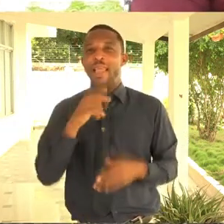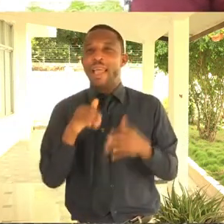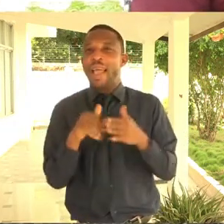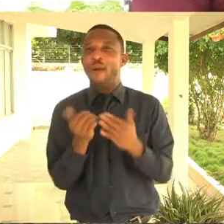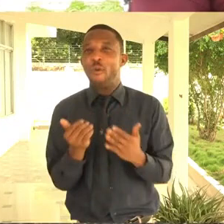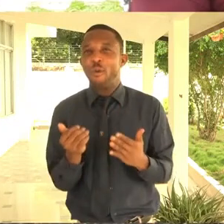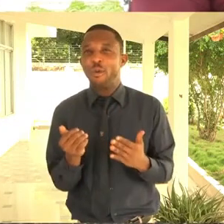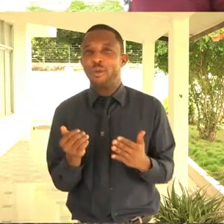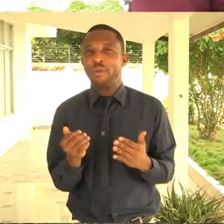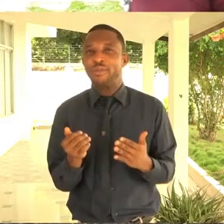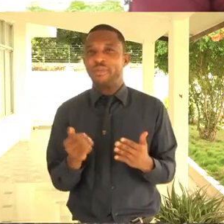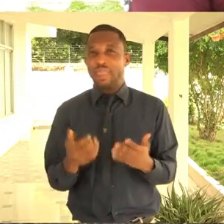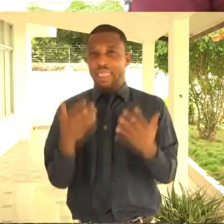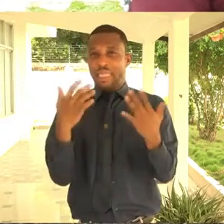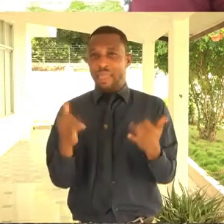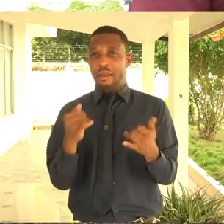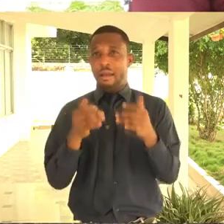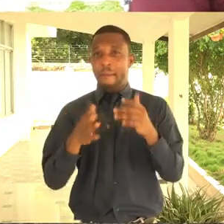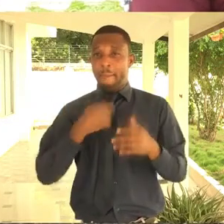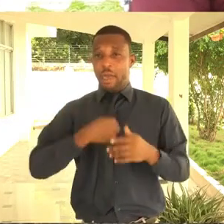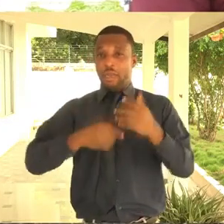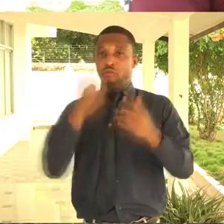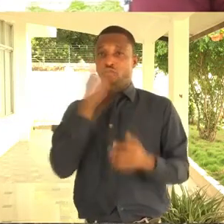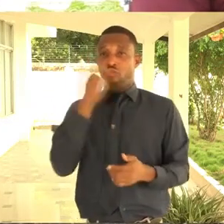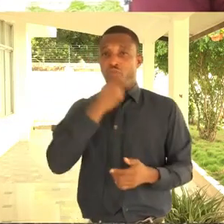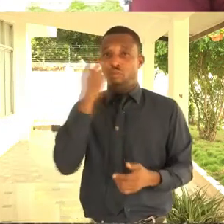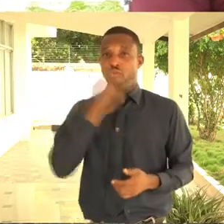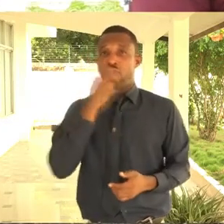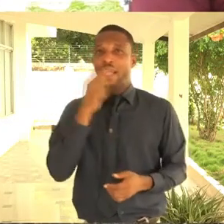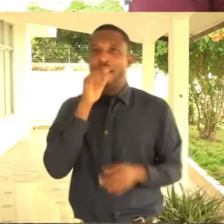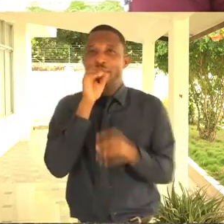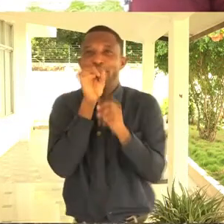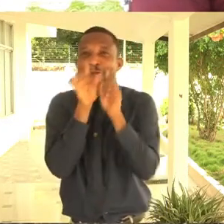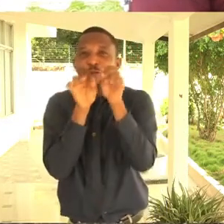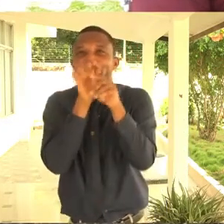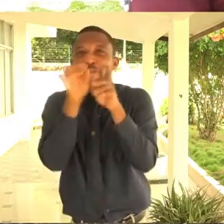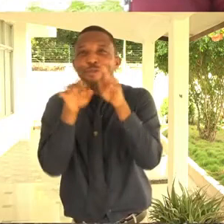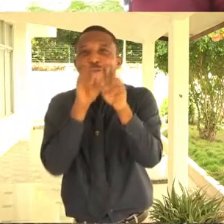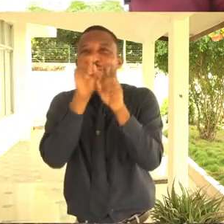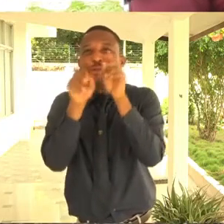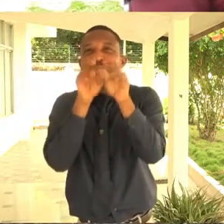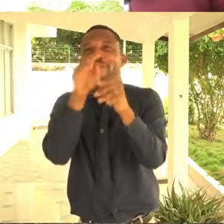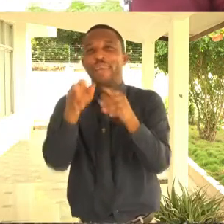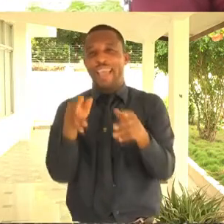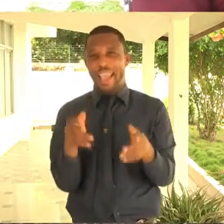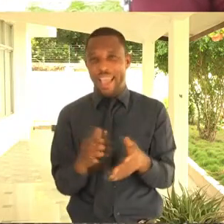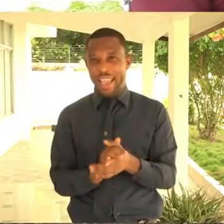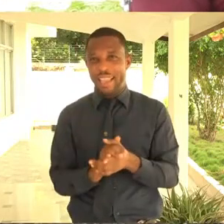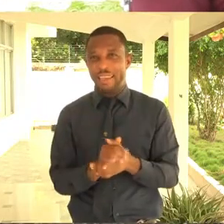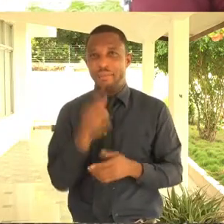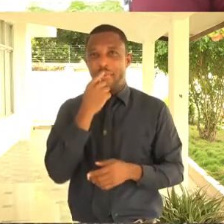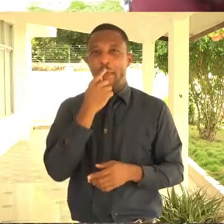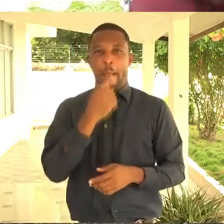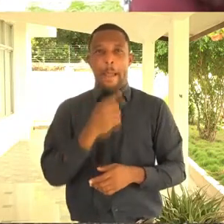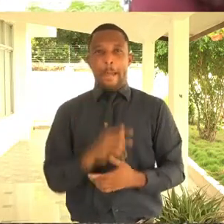Because when you open your mouth, you inhale particles you are not supposed to heal. And so you close your mouth and not be able